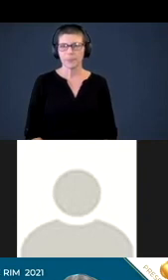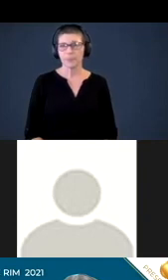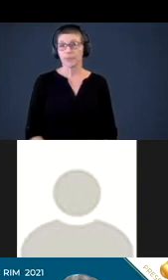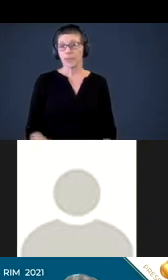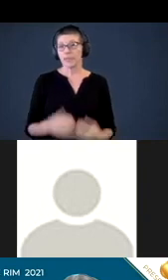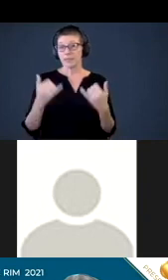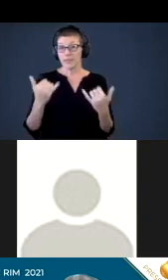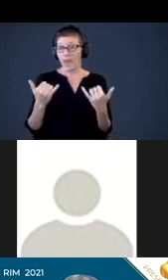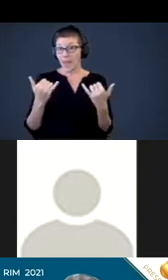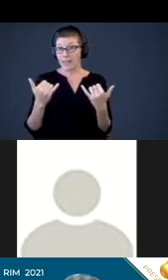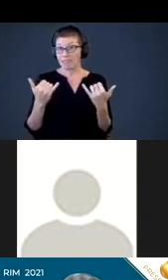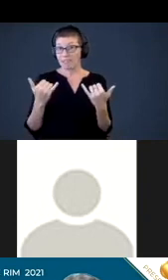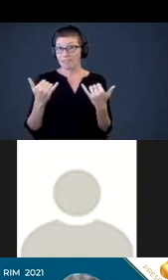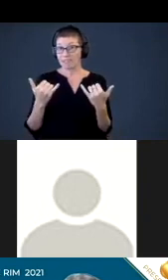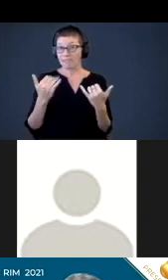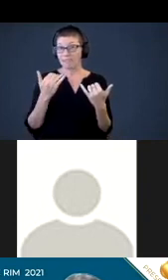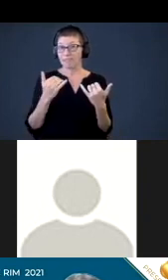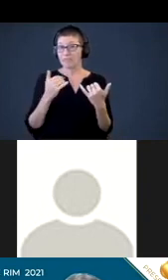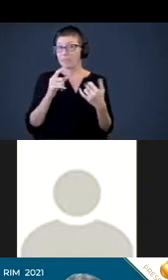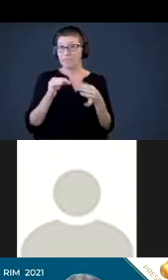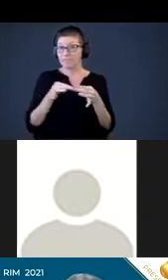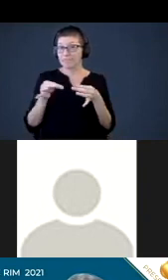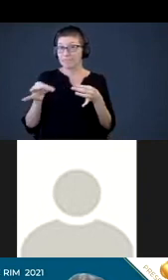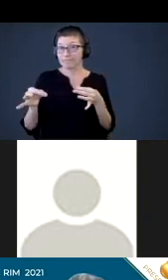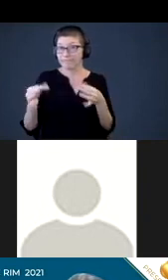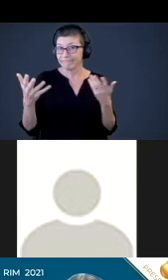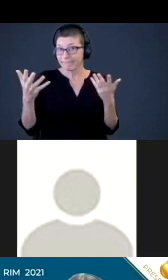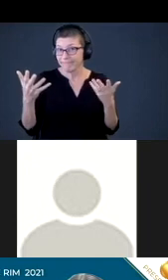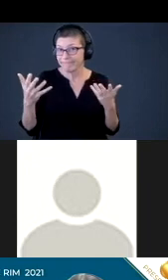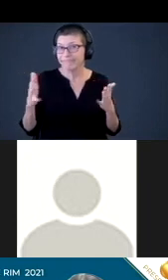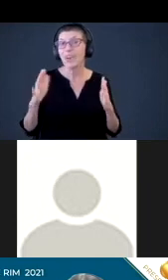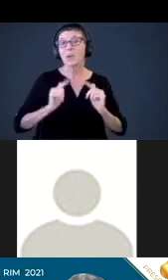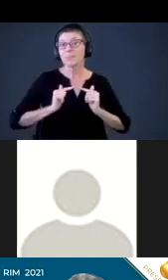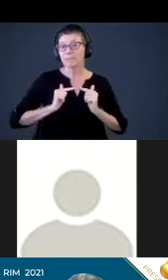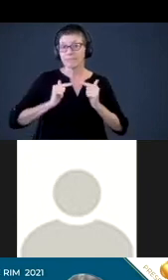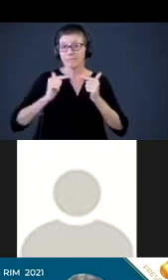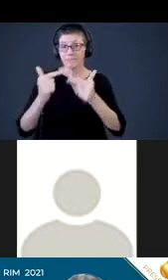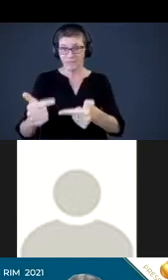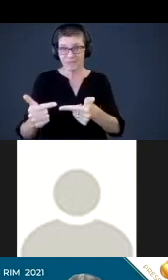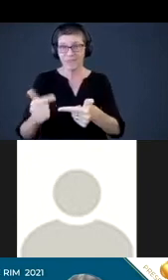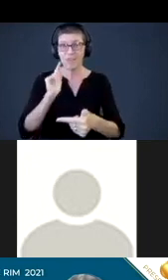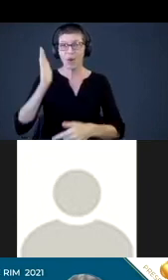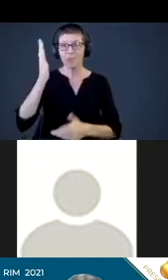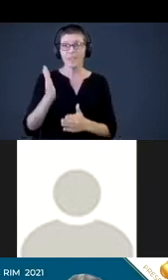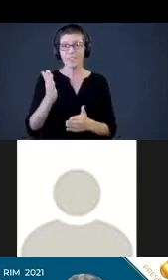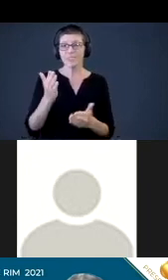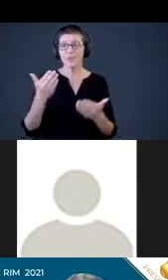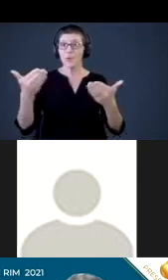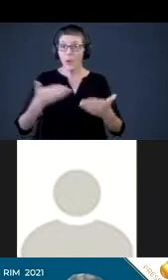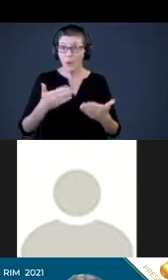further wait time here, I would pass on the word to our presenters. Welcome very much.